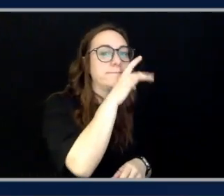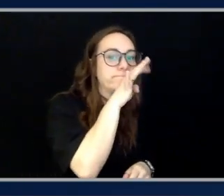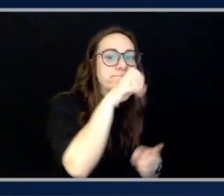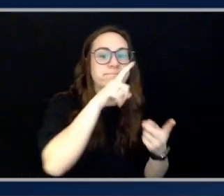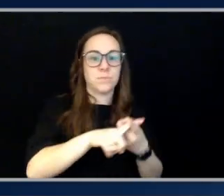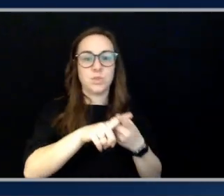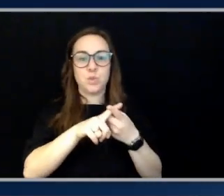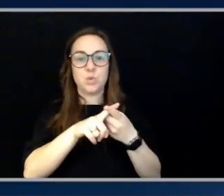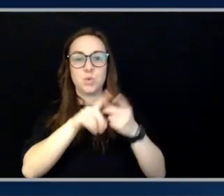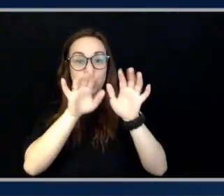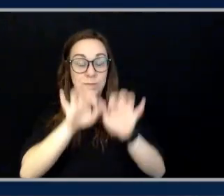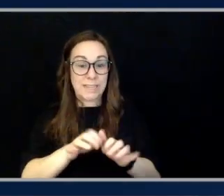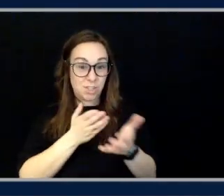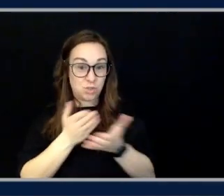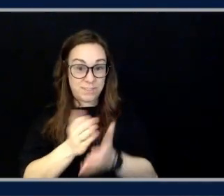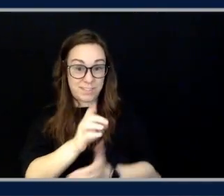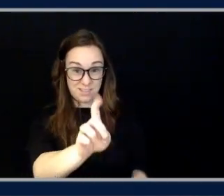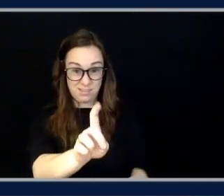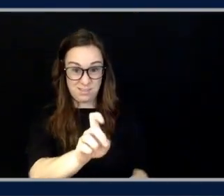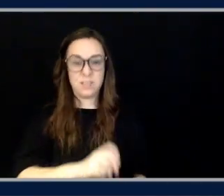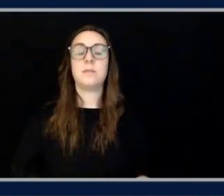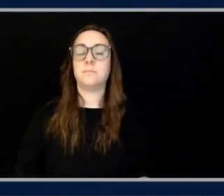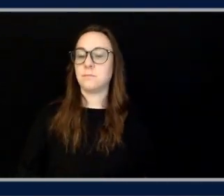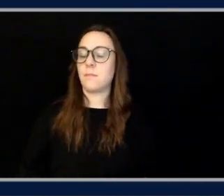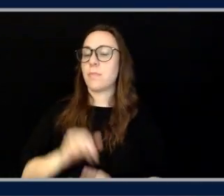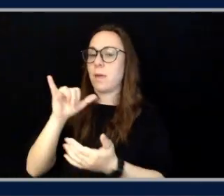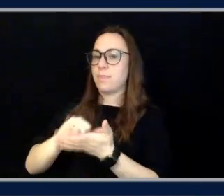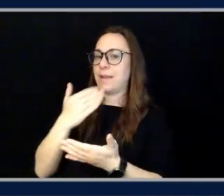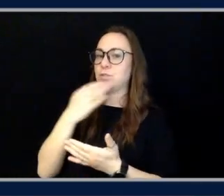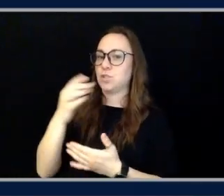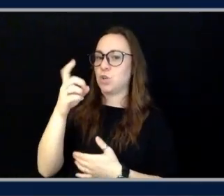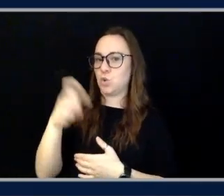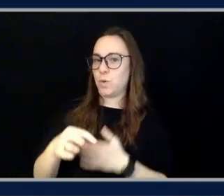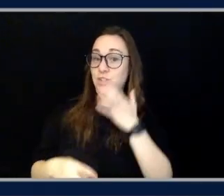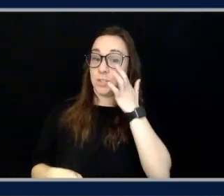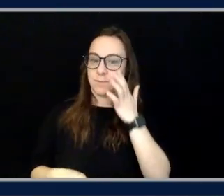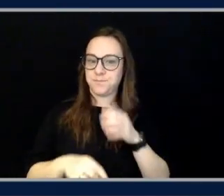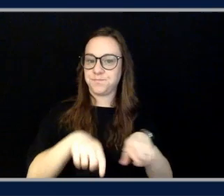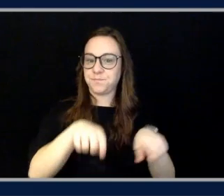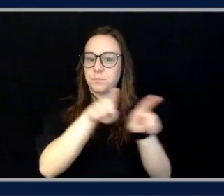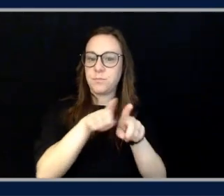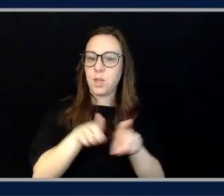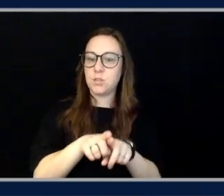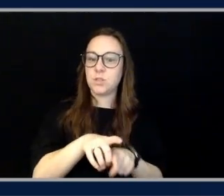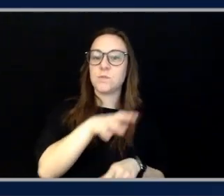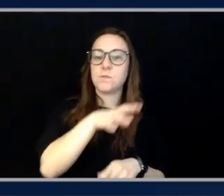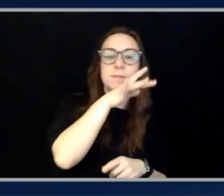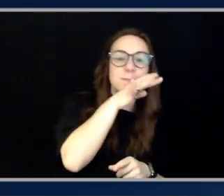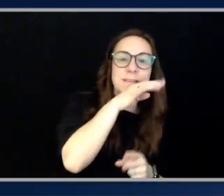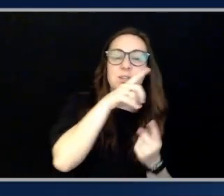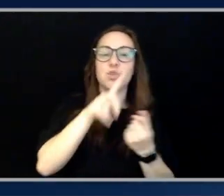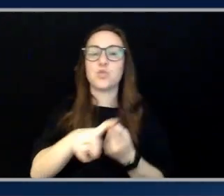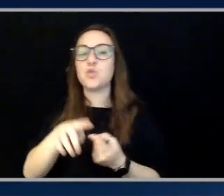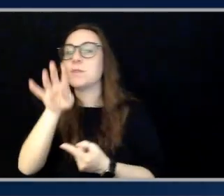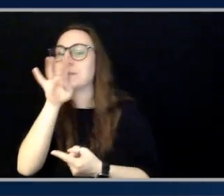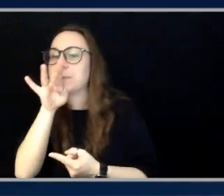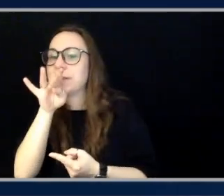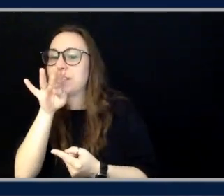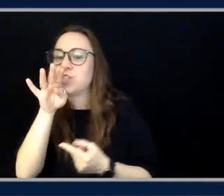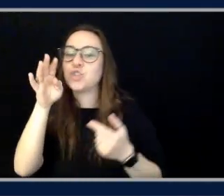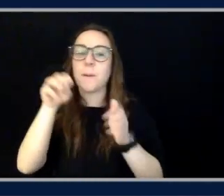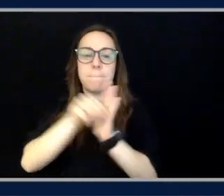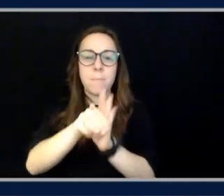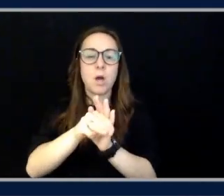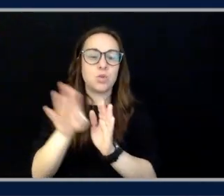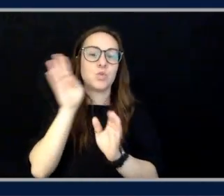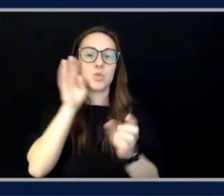question. So one thing actually Andy did announce is also our speech to speech models. That's also coming later, early next year.